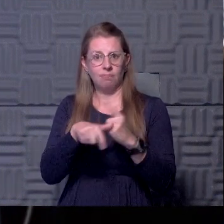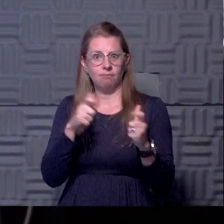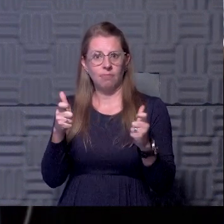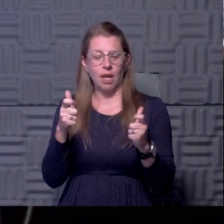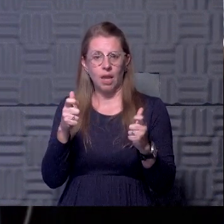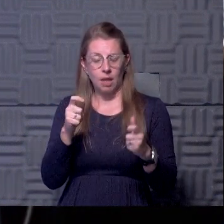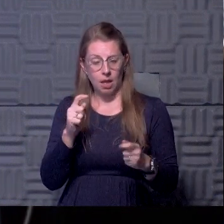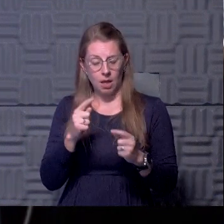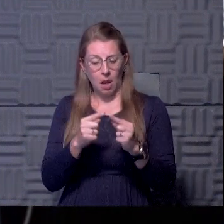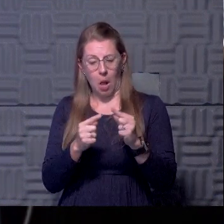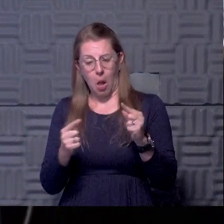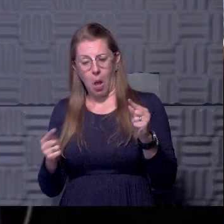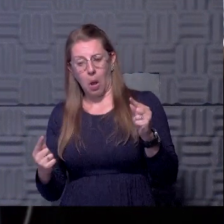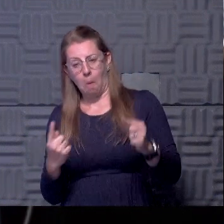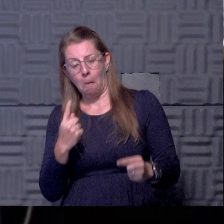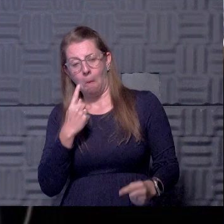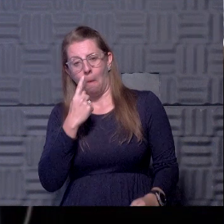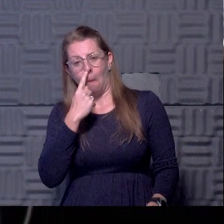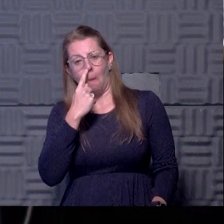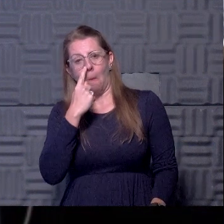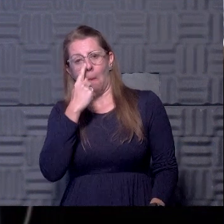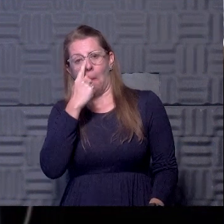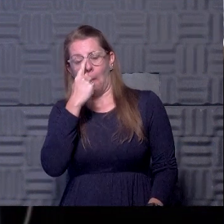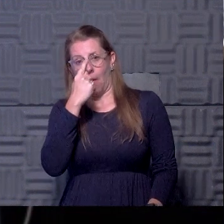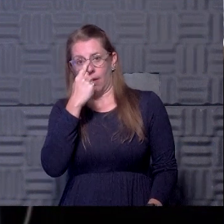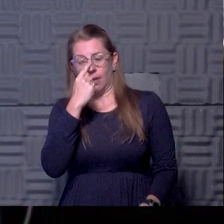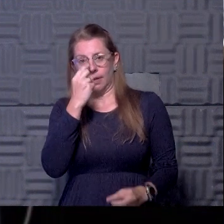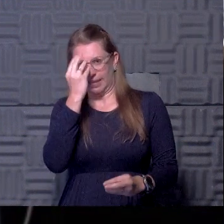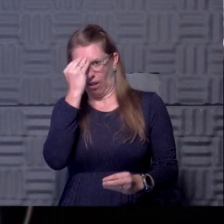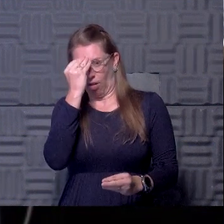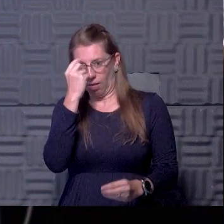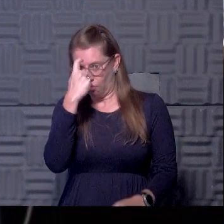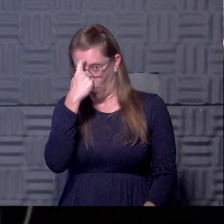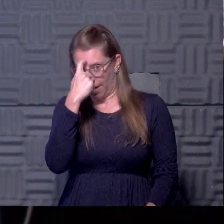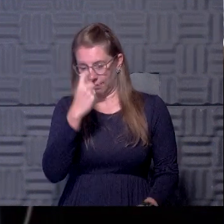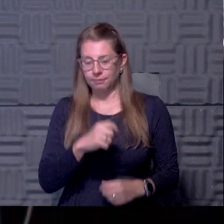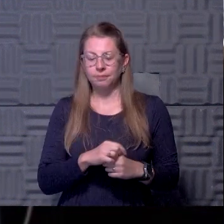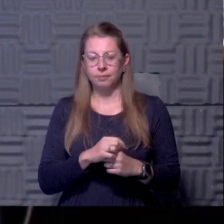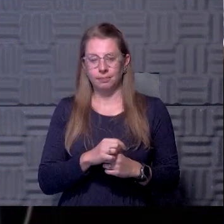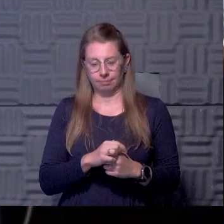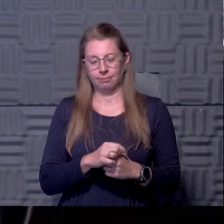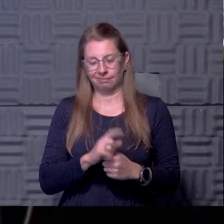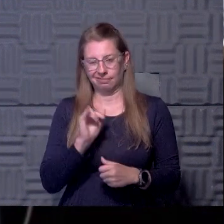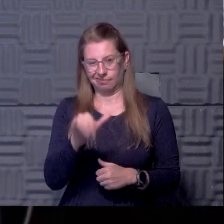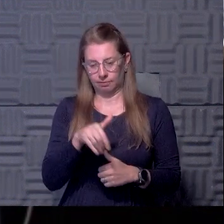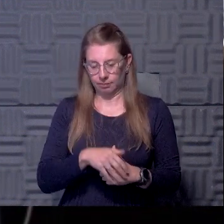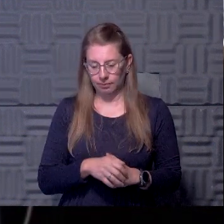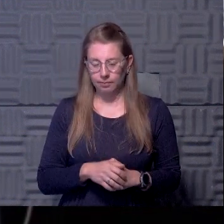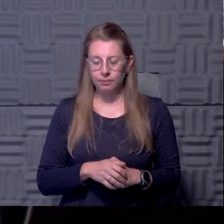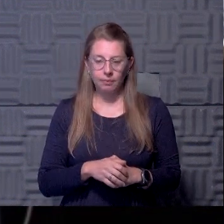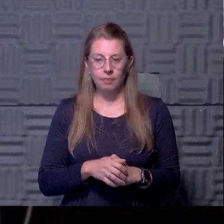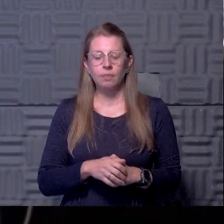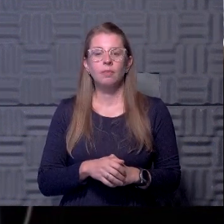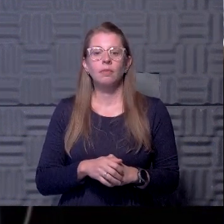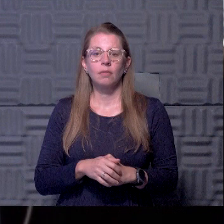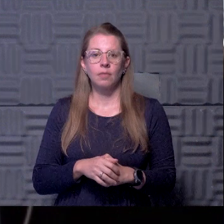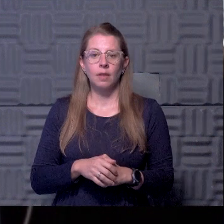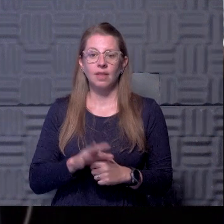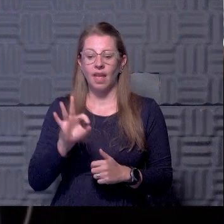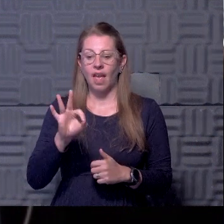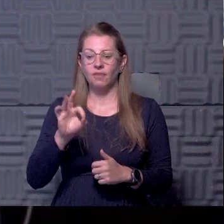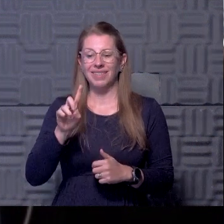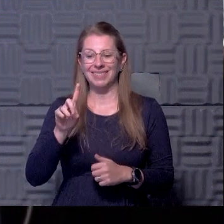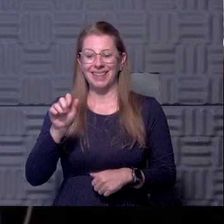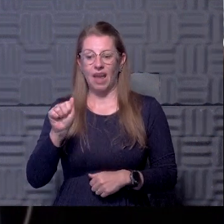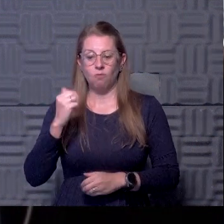nasal swabs that you kind of go up and tickle your brain. And so, you know, we worked our way through the FDA process.